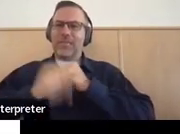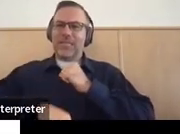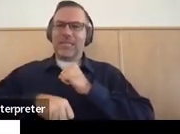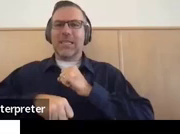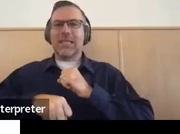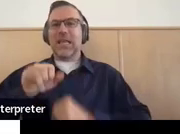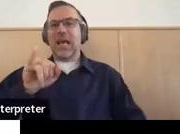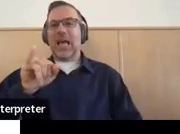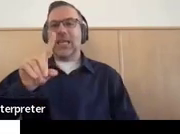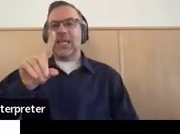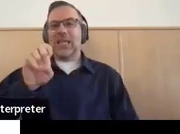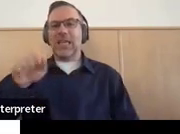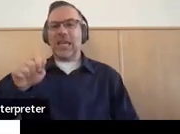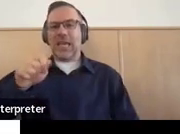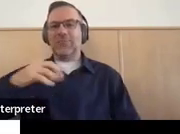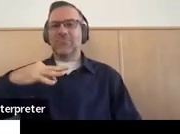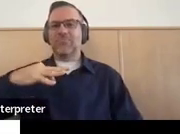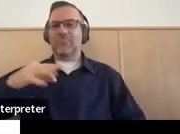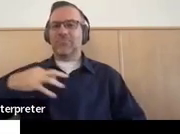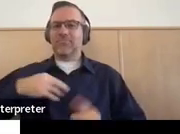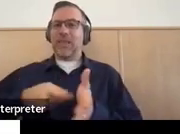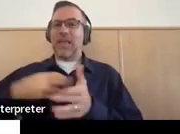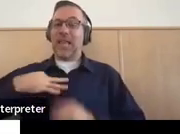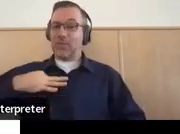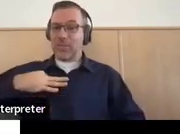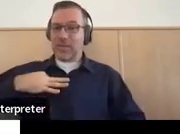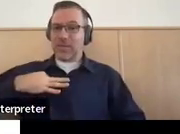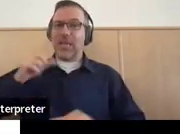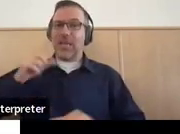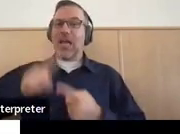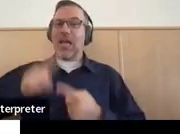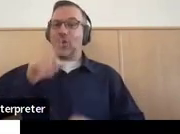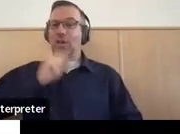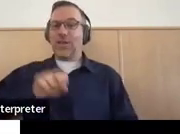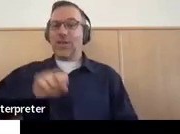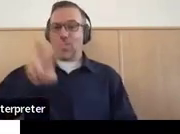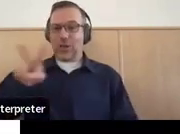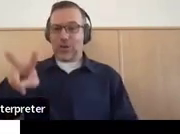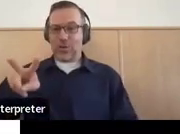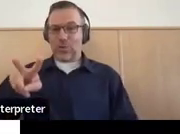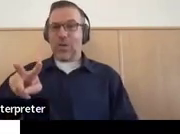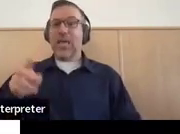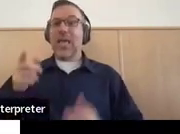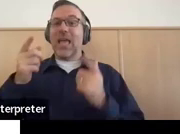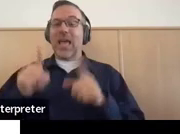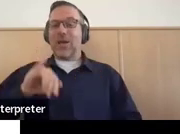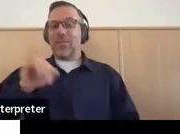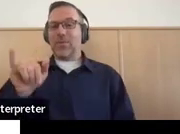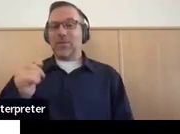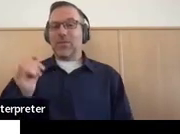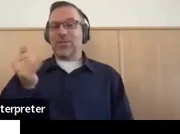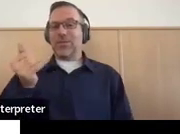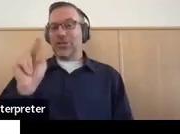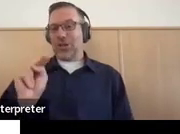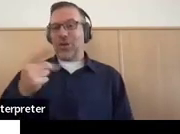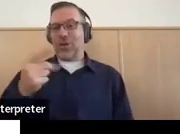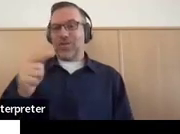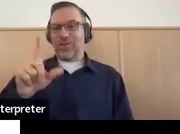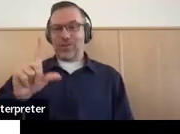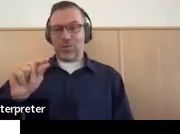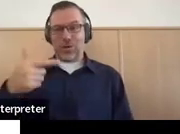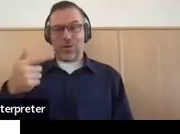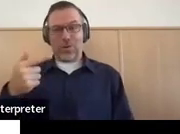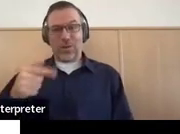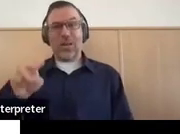22nd birthday. That was released 1-21-21. And as you obviously probably know, MUSER is not